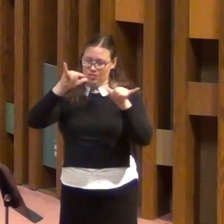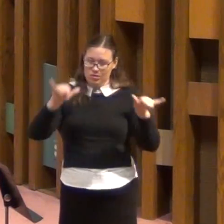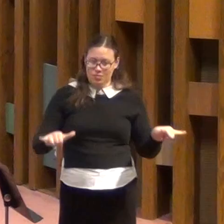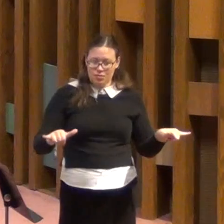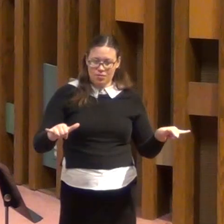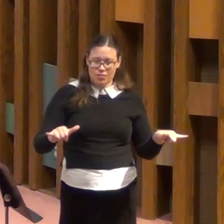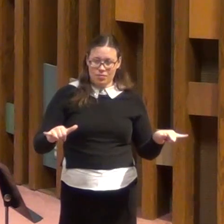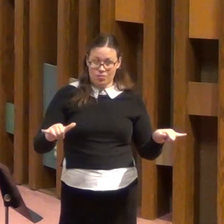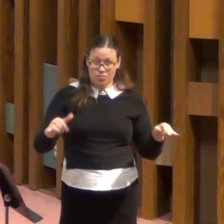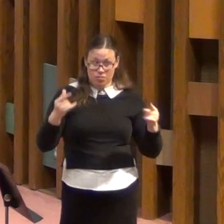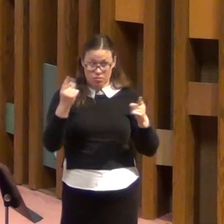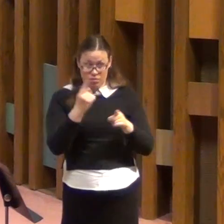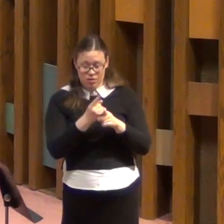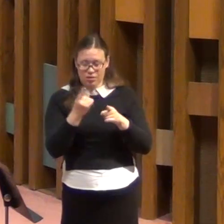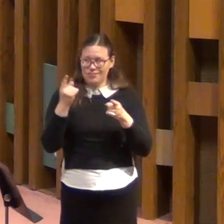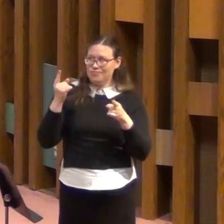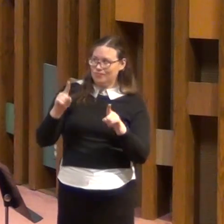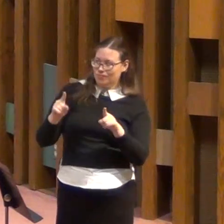Amen.